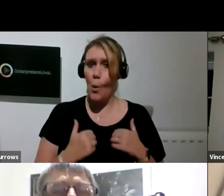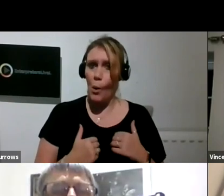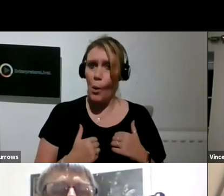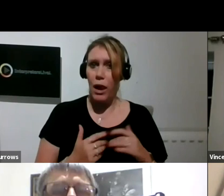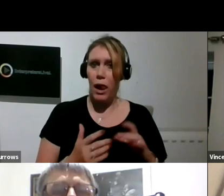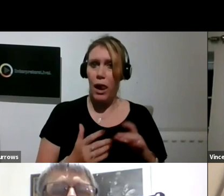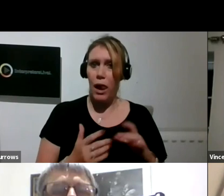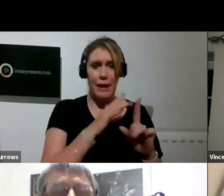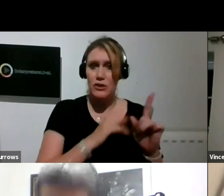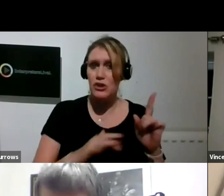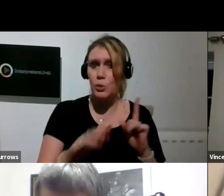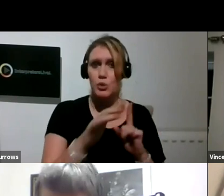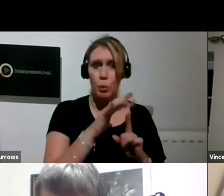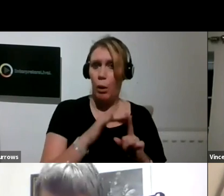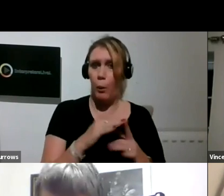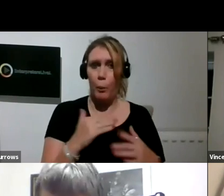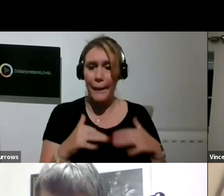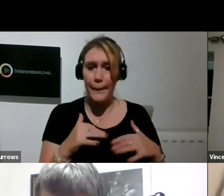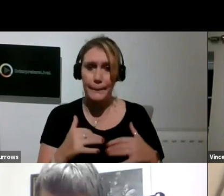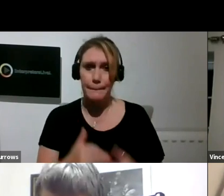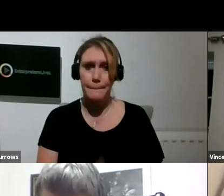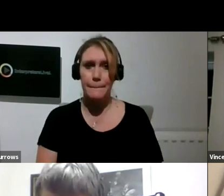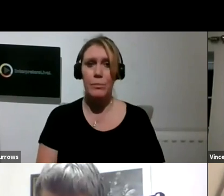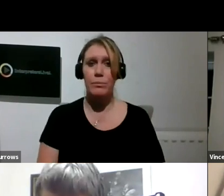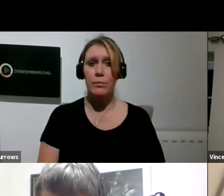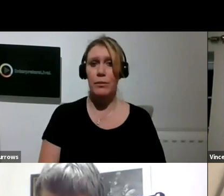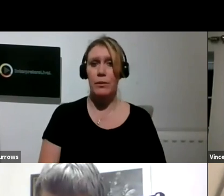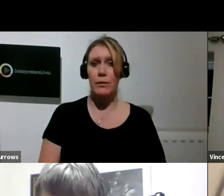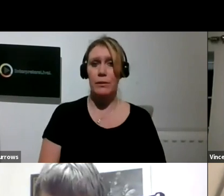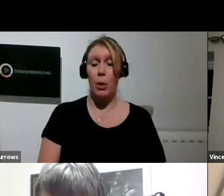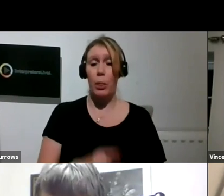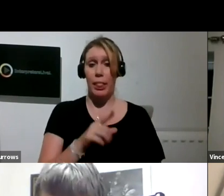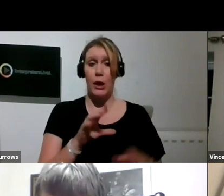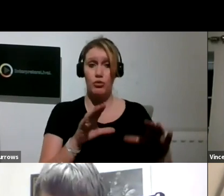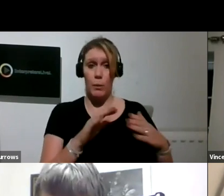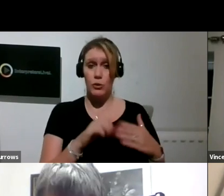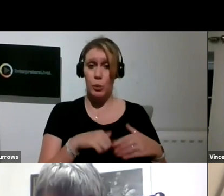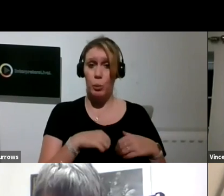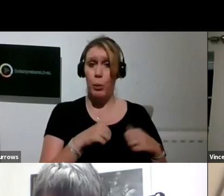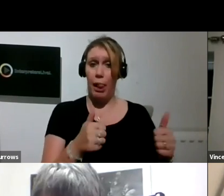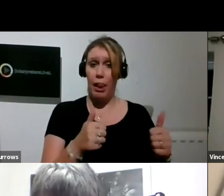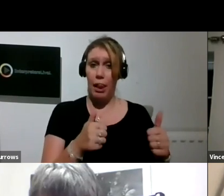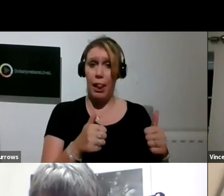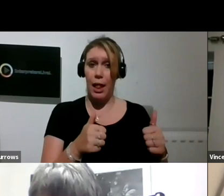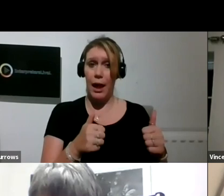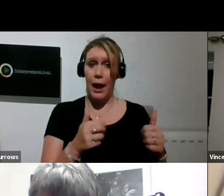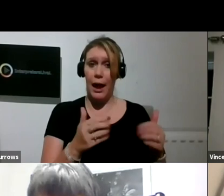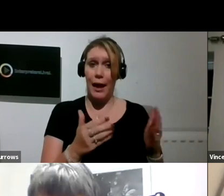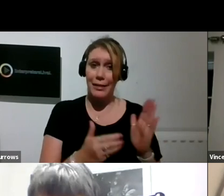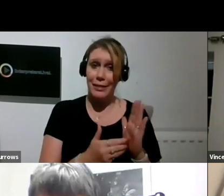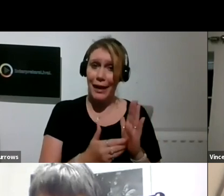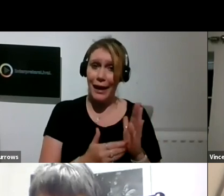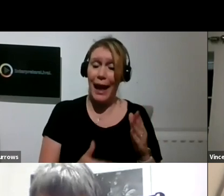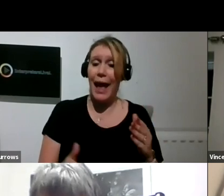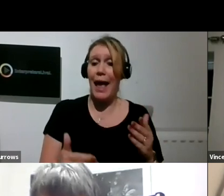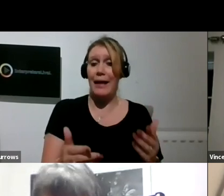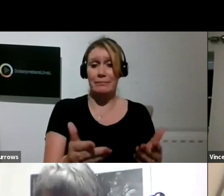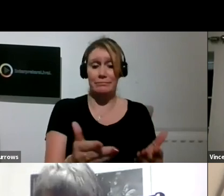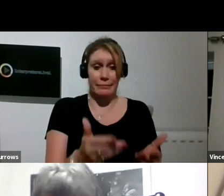so they were doing really well. And they've entered some really exciting work.